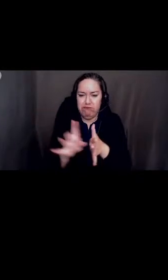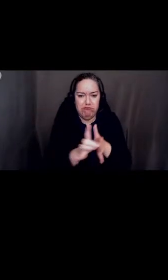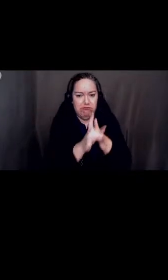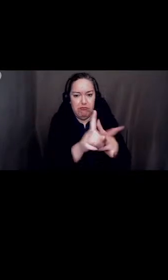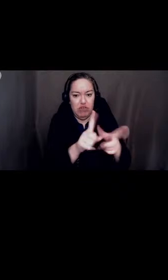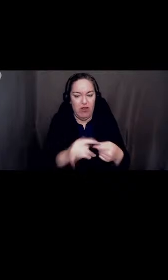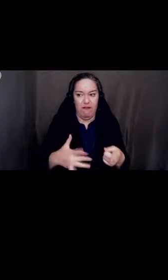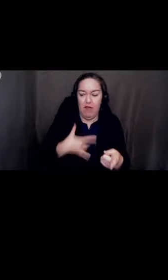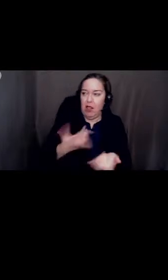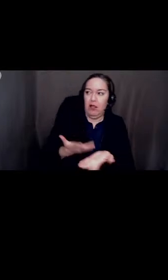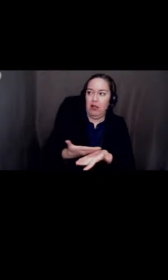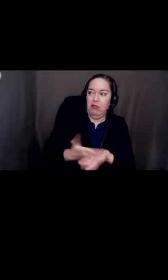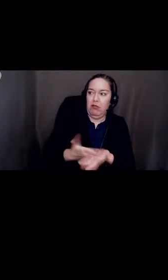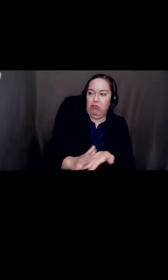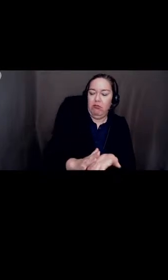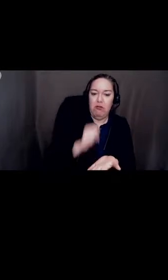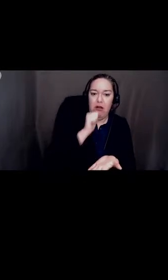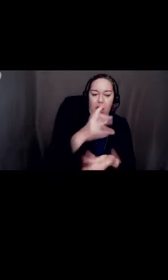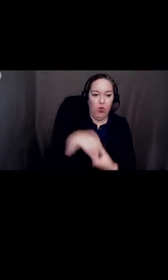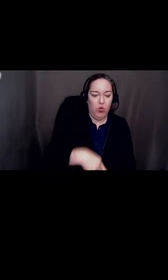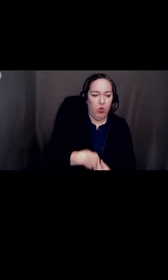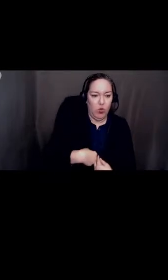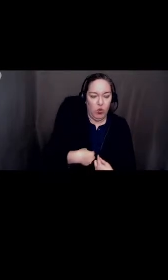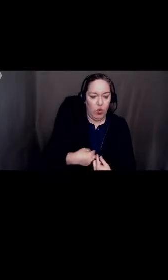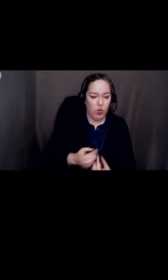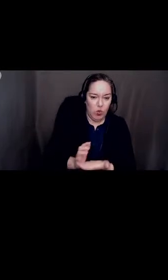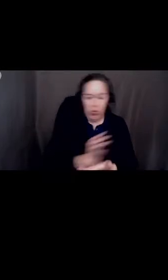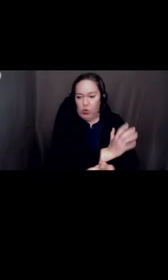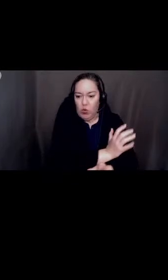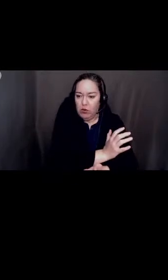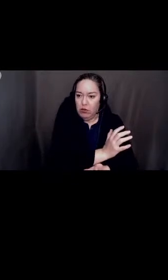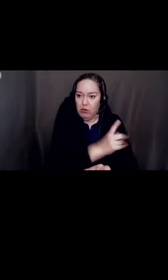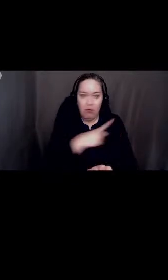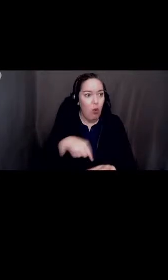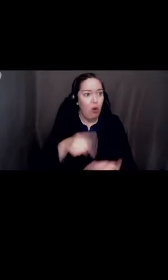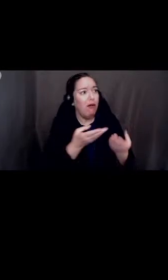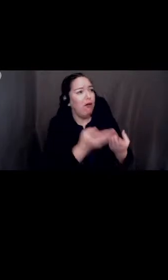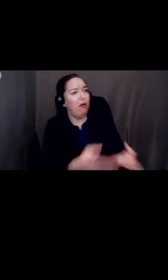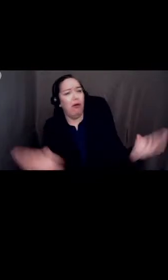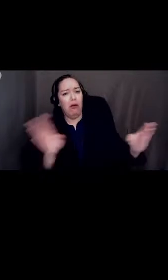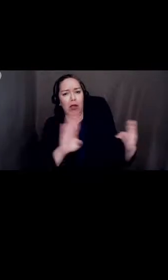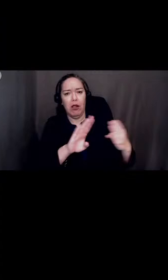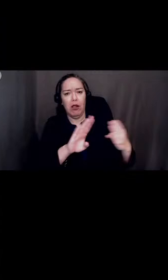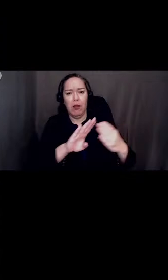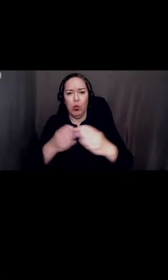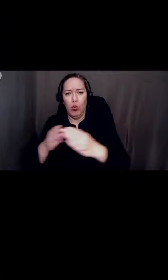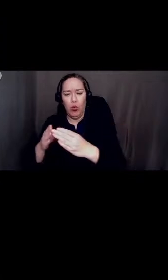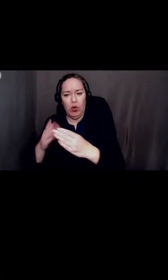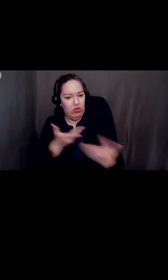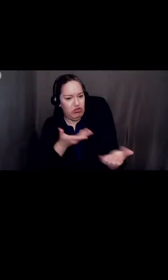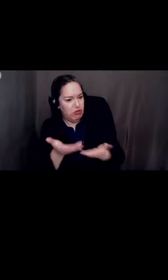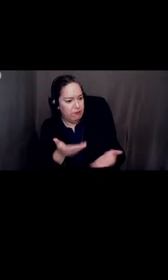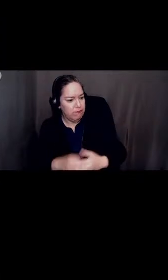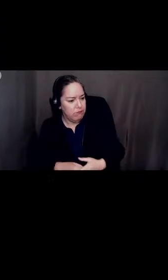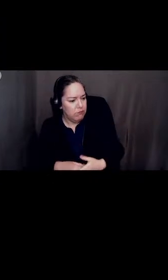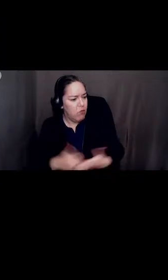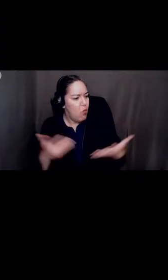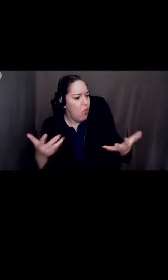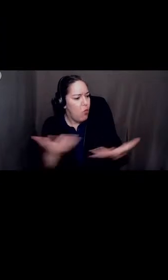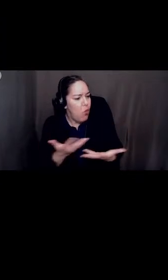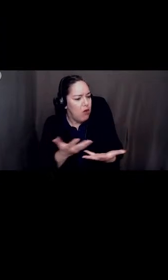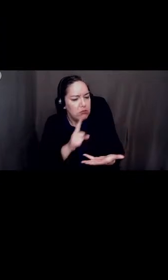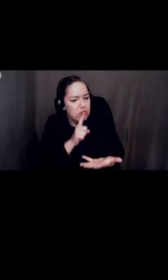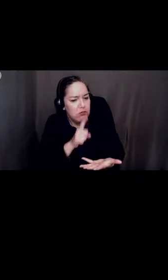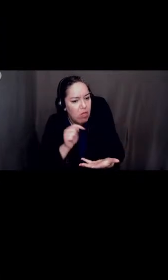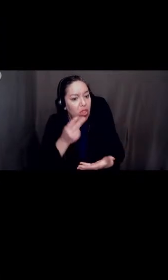communities that we serve? What will be our way of being going forward so